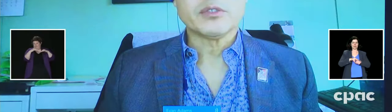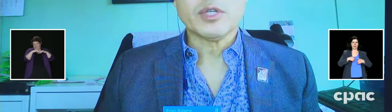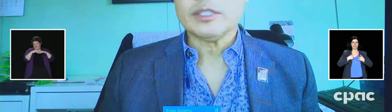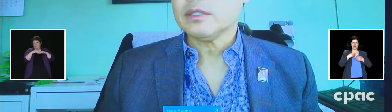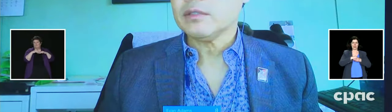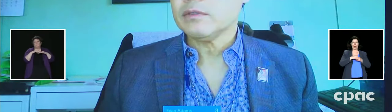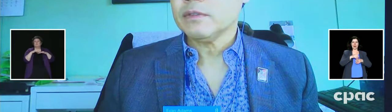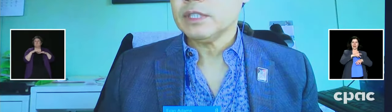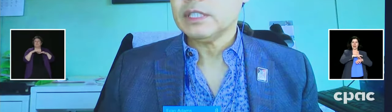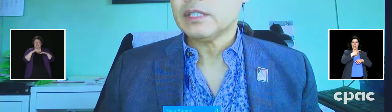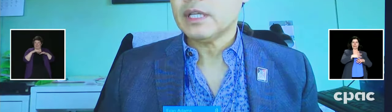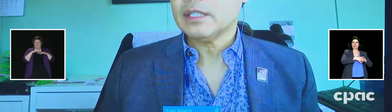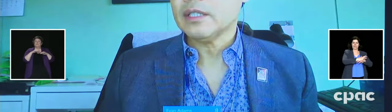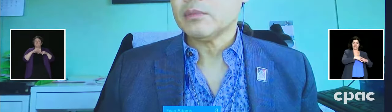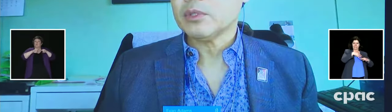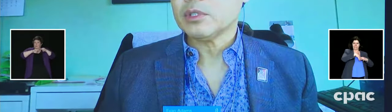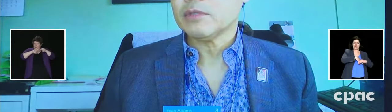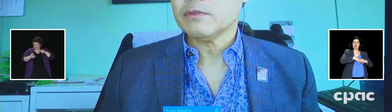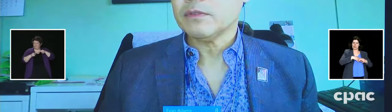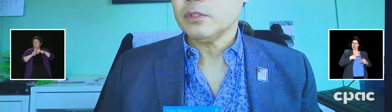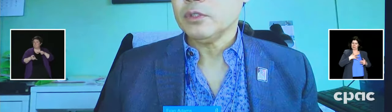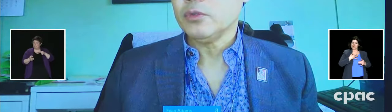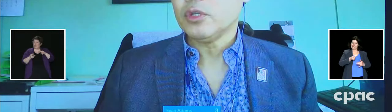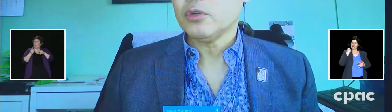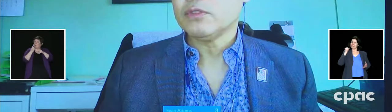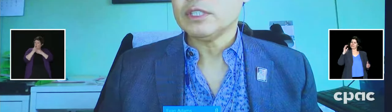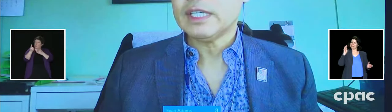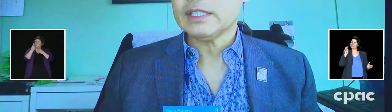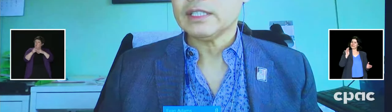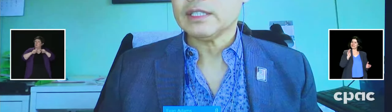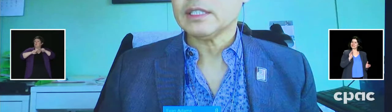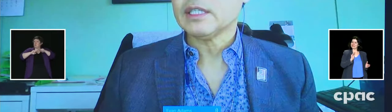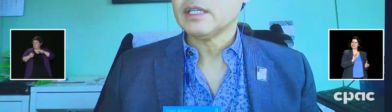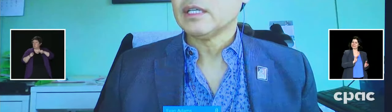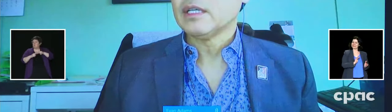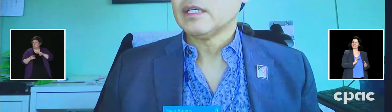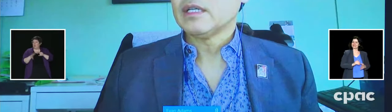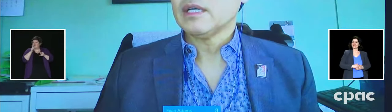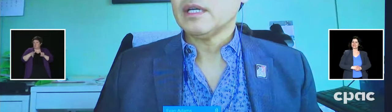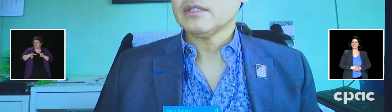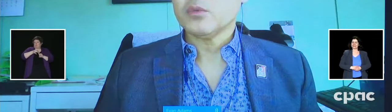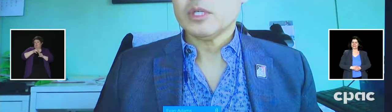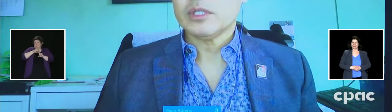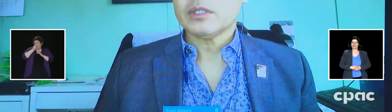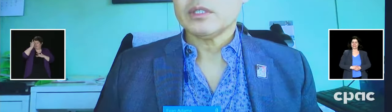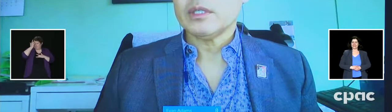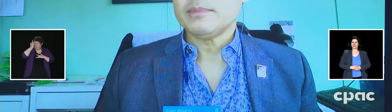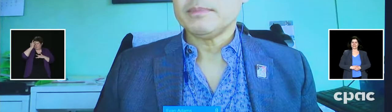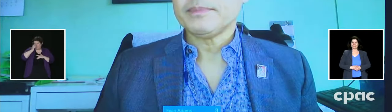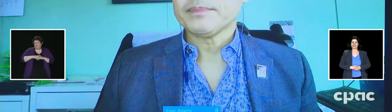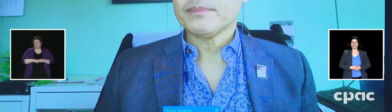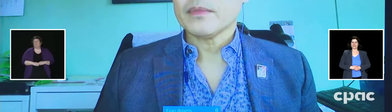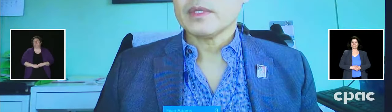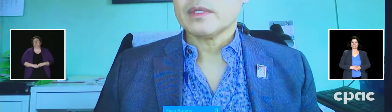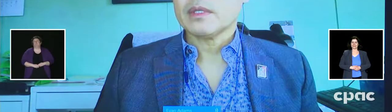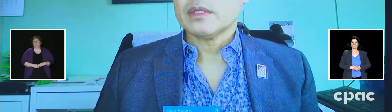10-week trend of declining numbers of new COVID cases. And where